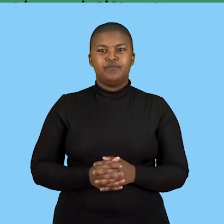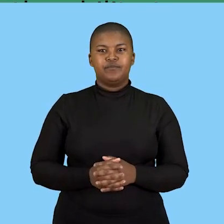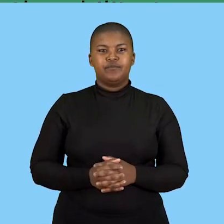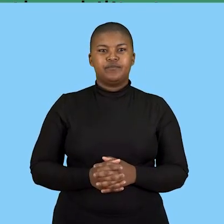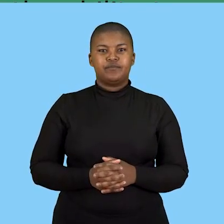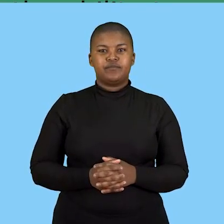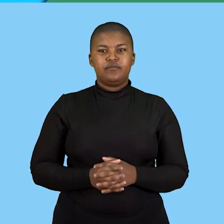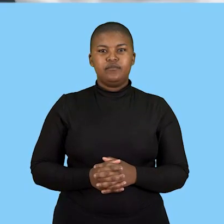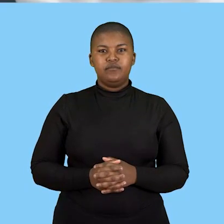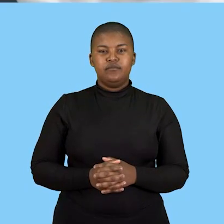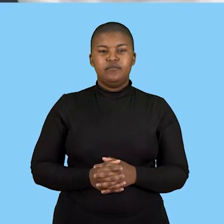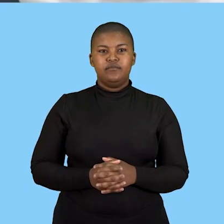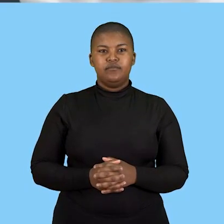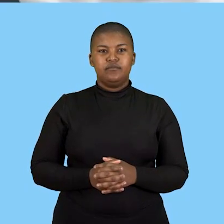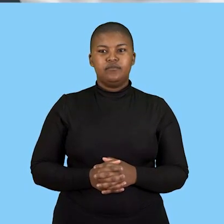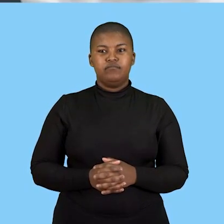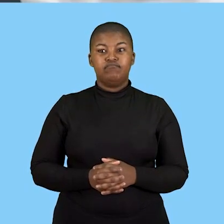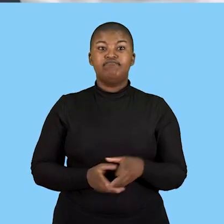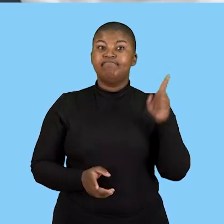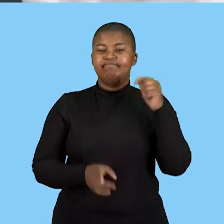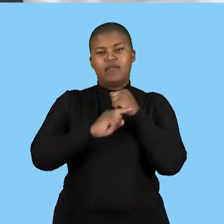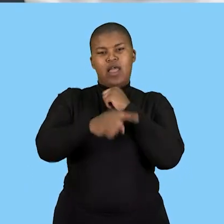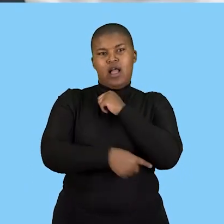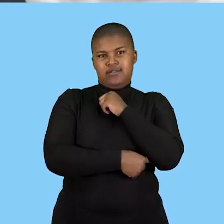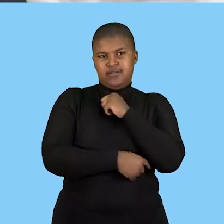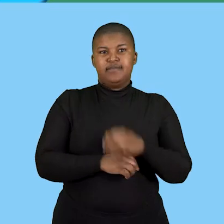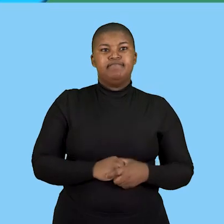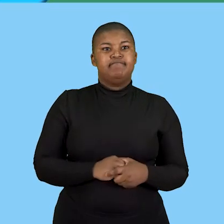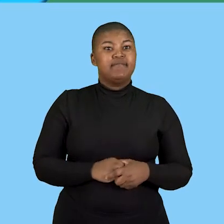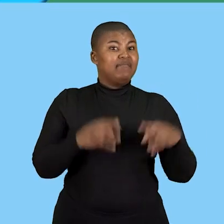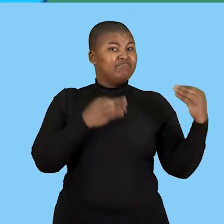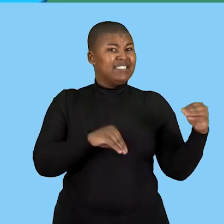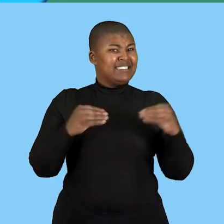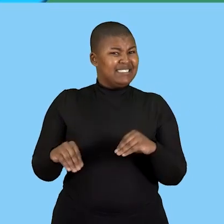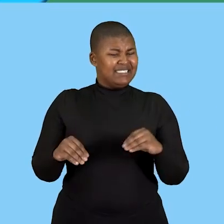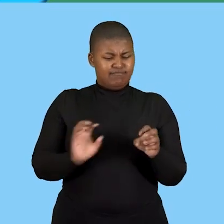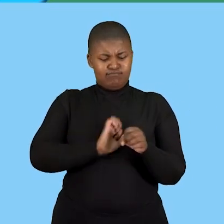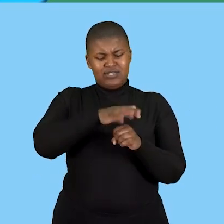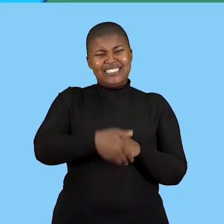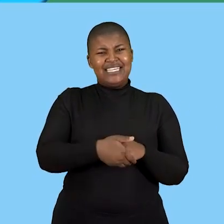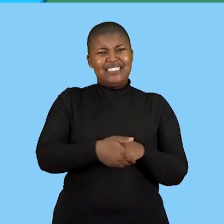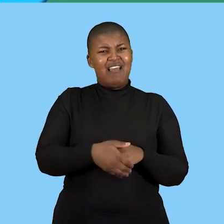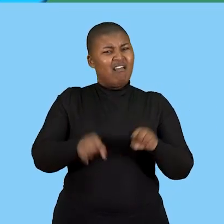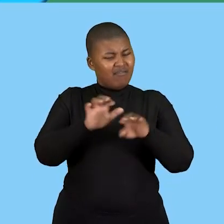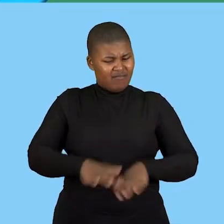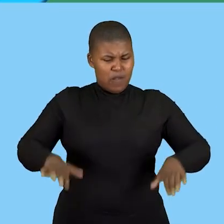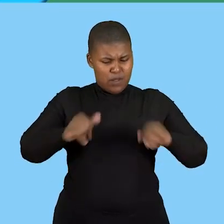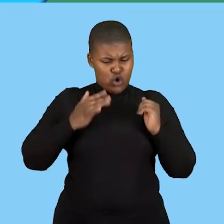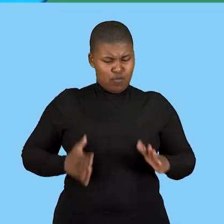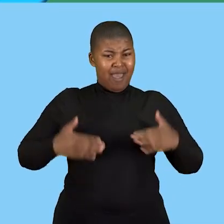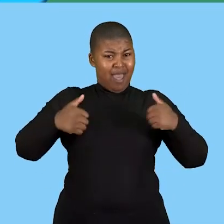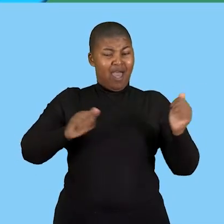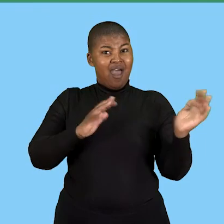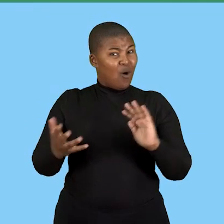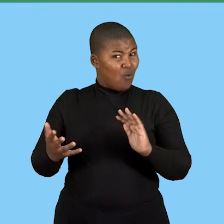of the uniform you should wear then we look into the last part which is ways businesses may use to protect the